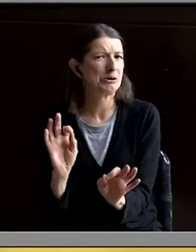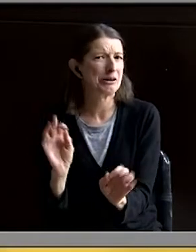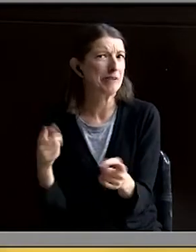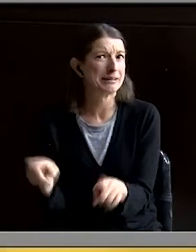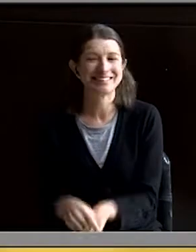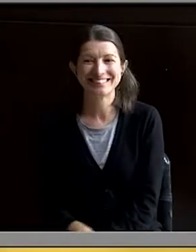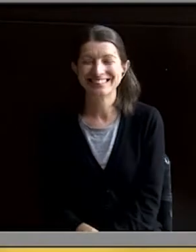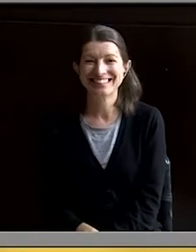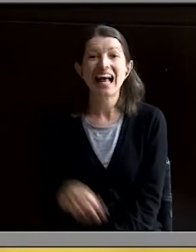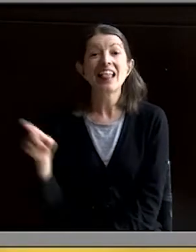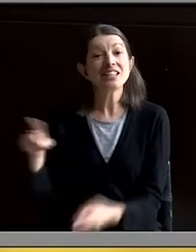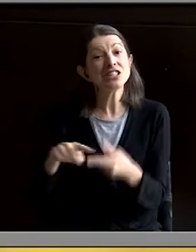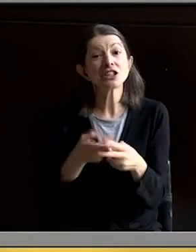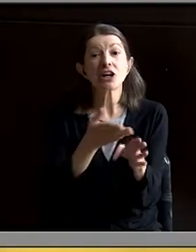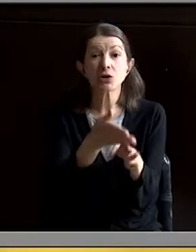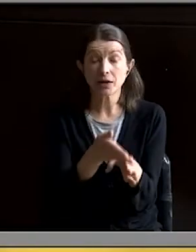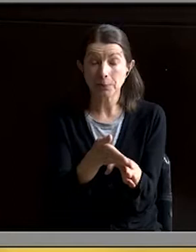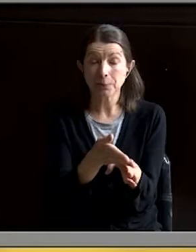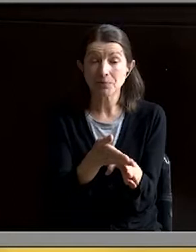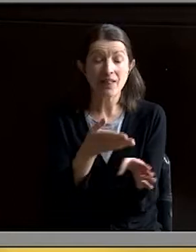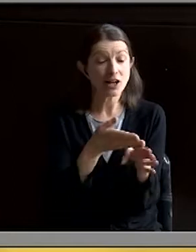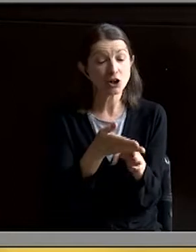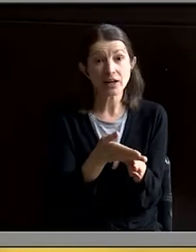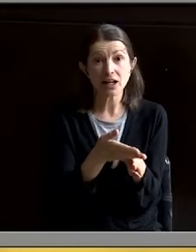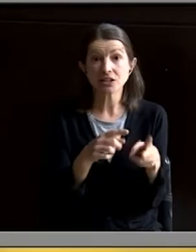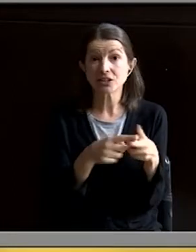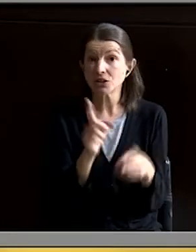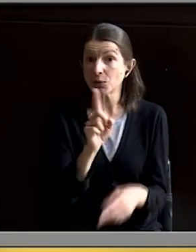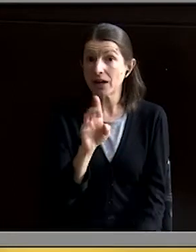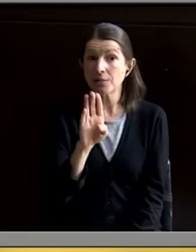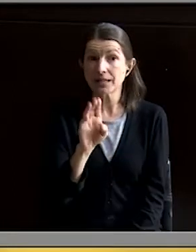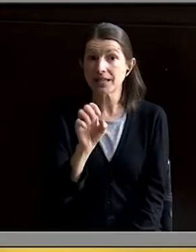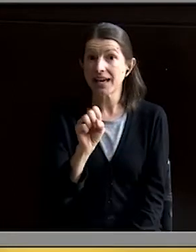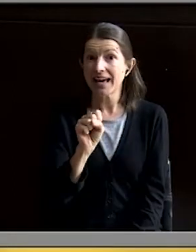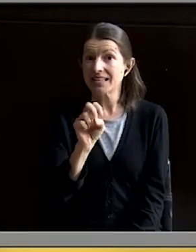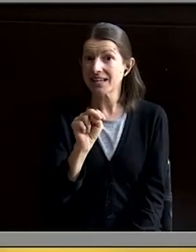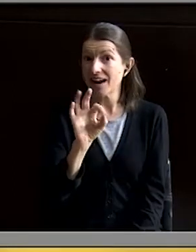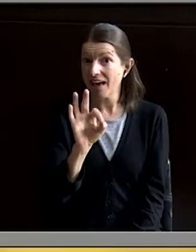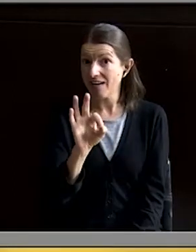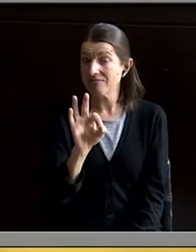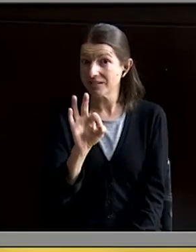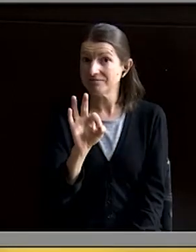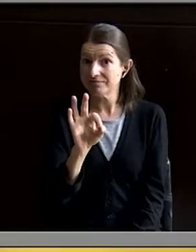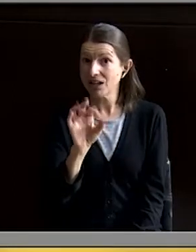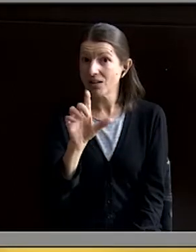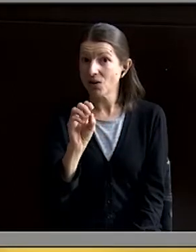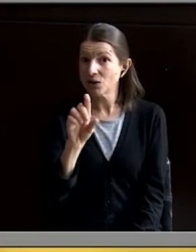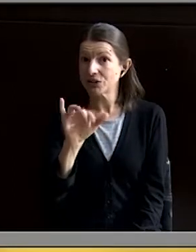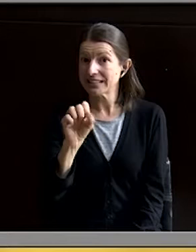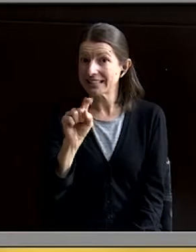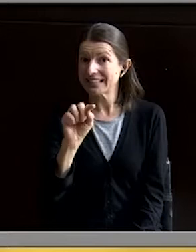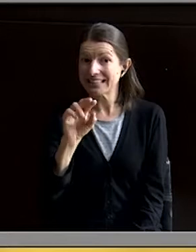But then she'll start a career, and that career will start at BNSF Logistics. But we're lucky.